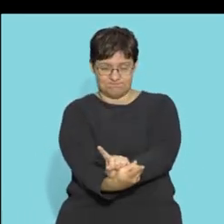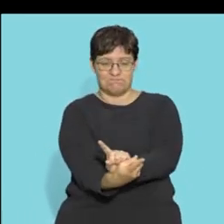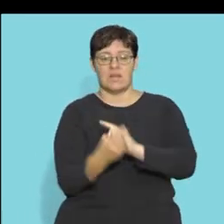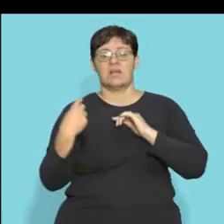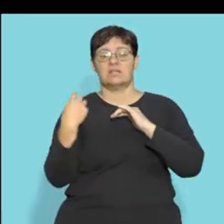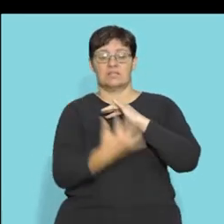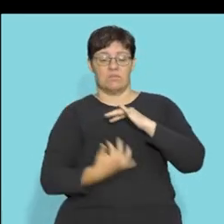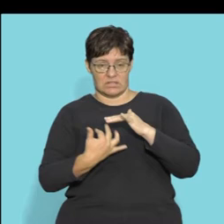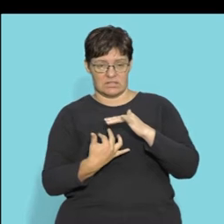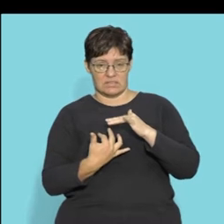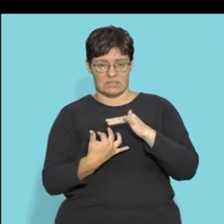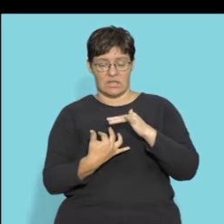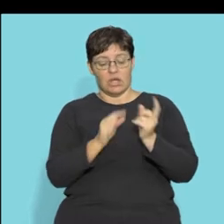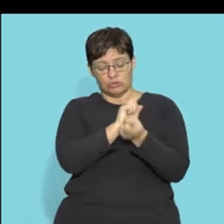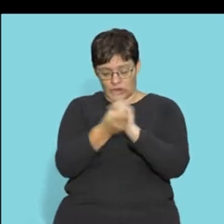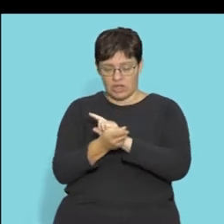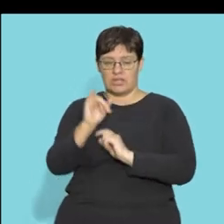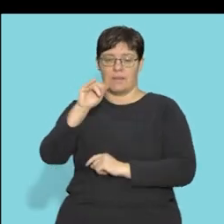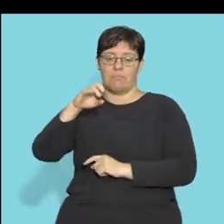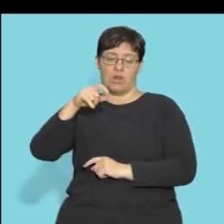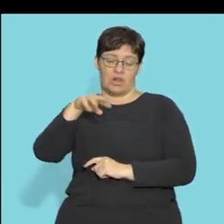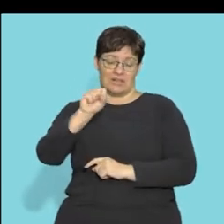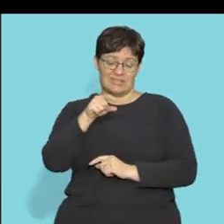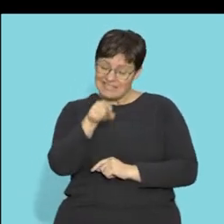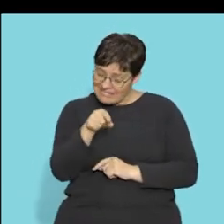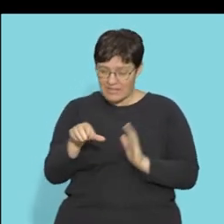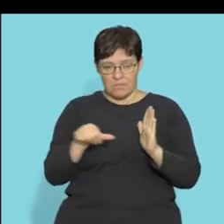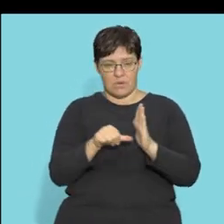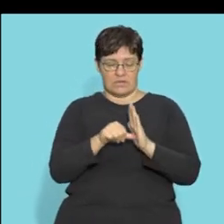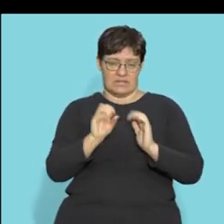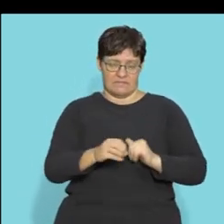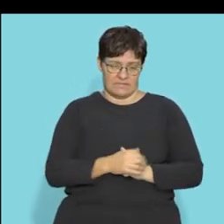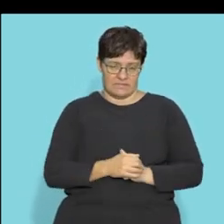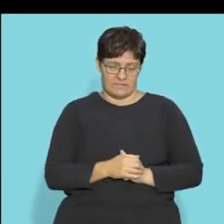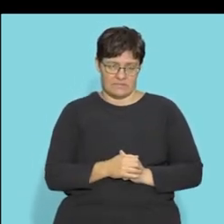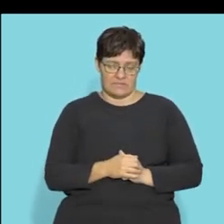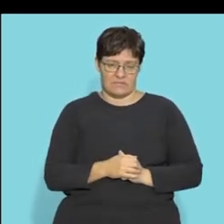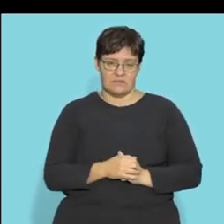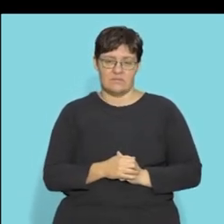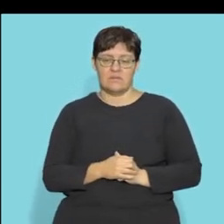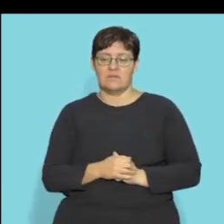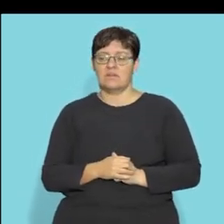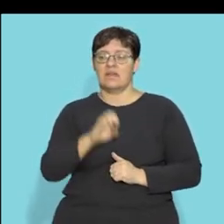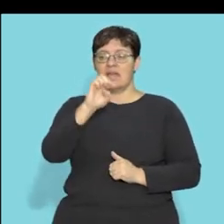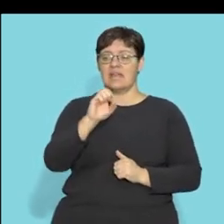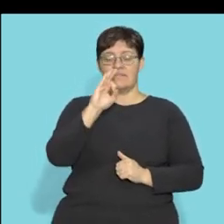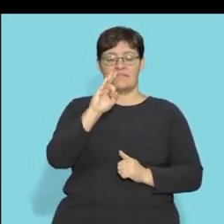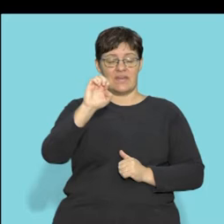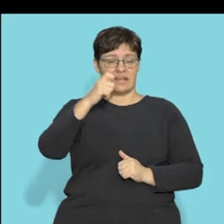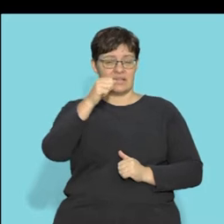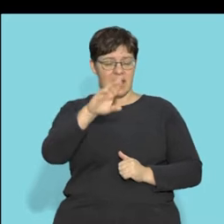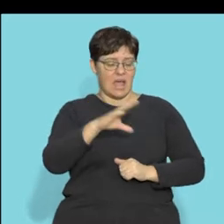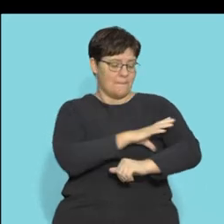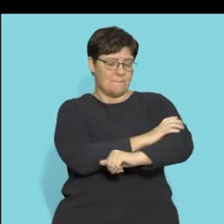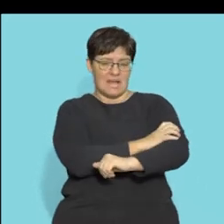Convert the stimulus into an impulse. This is very important. Okay. Next. The effector.